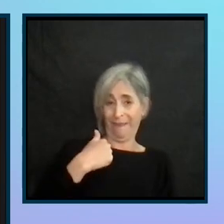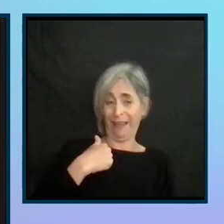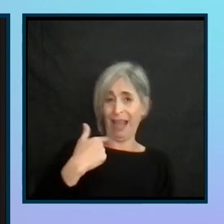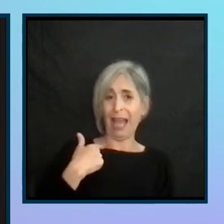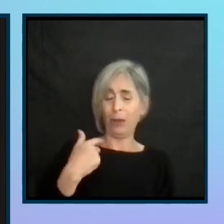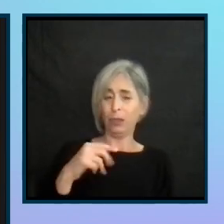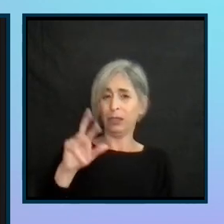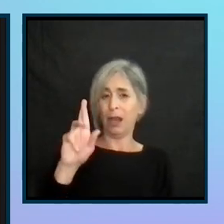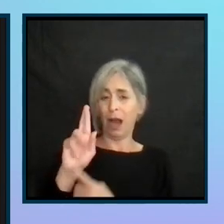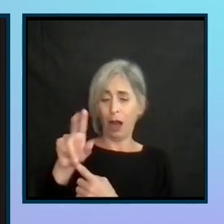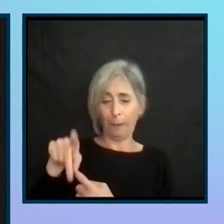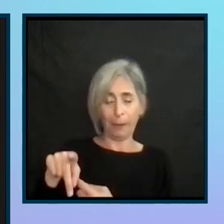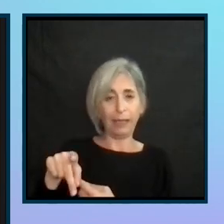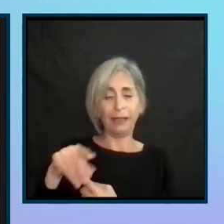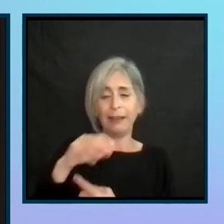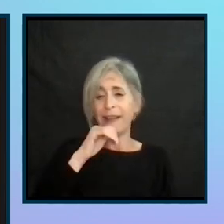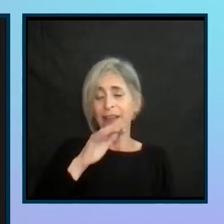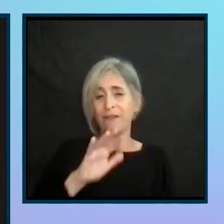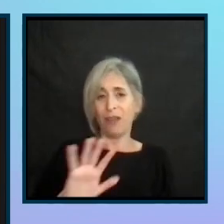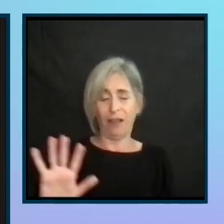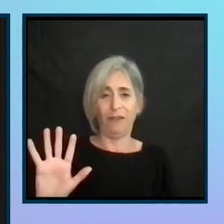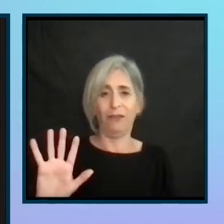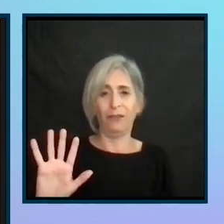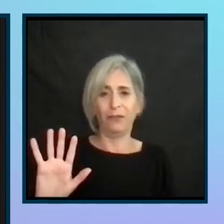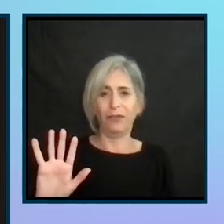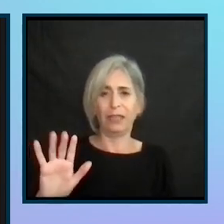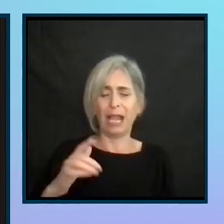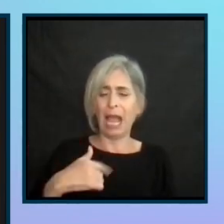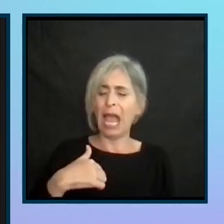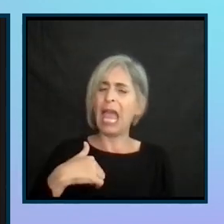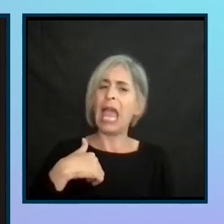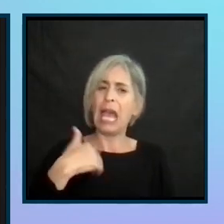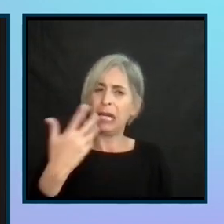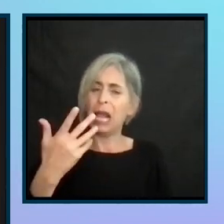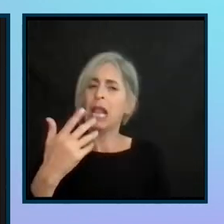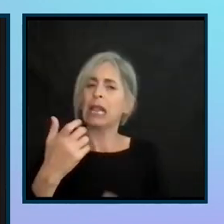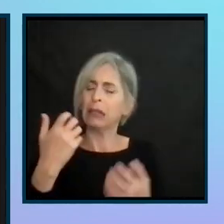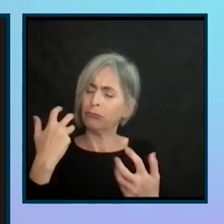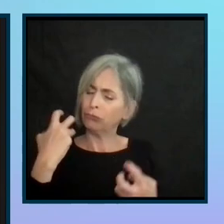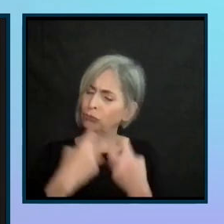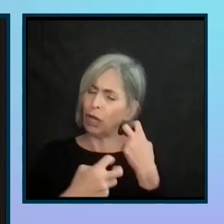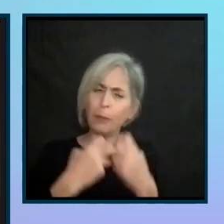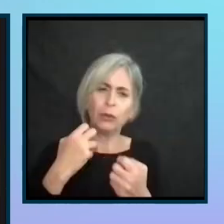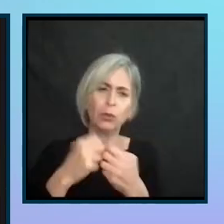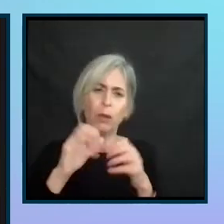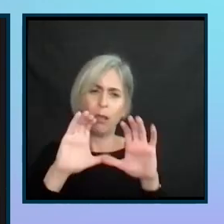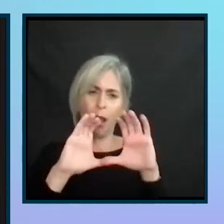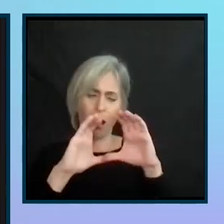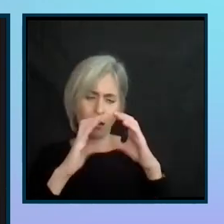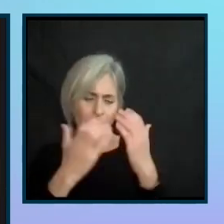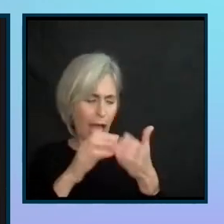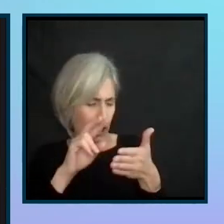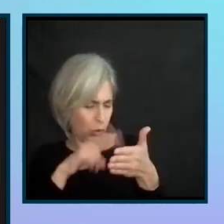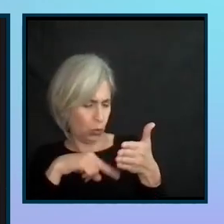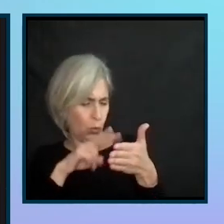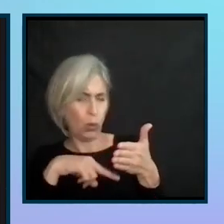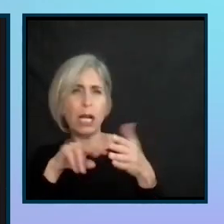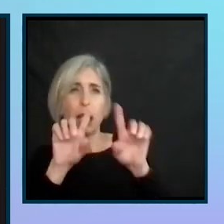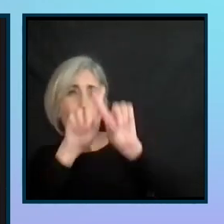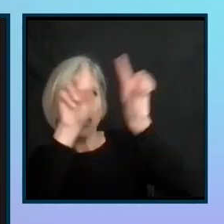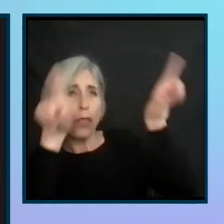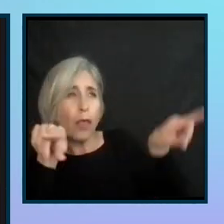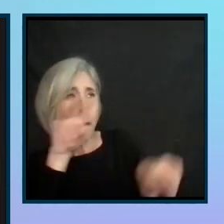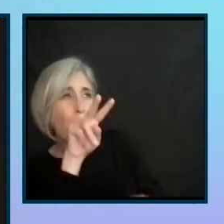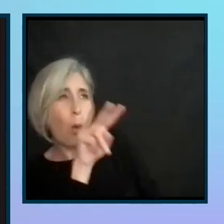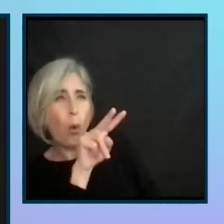with RP at five. And I had fairly lots of troubles in class reading the chalkboard and so forth and